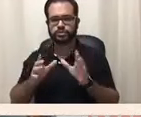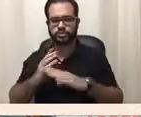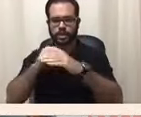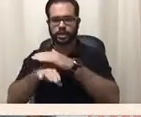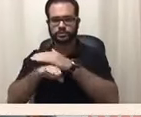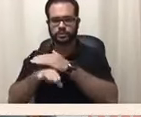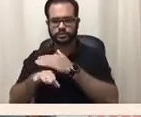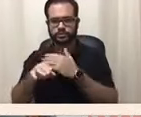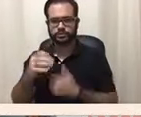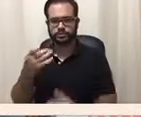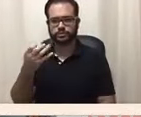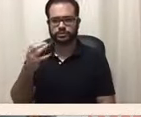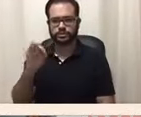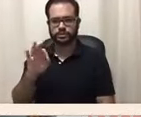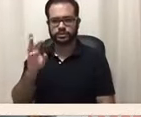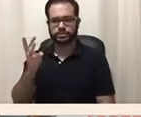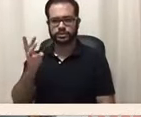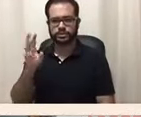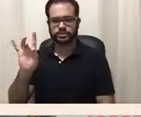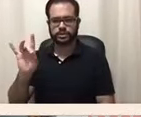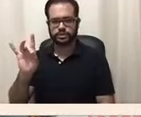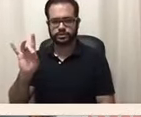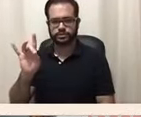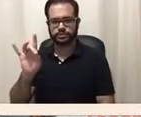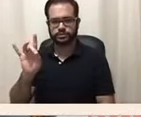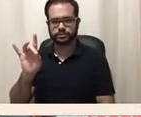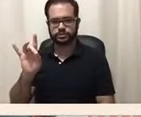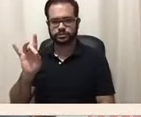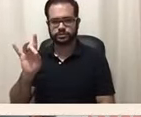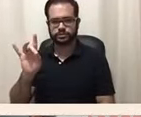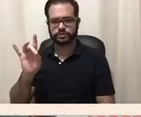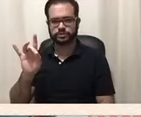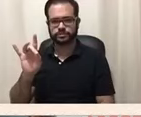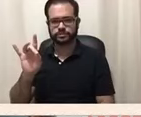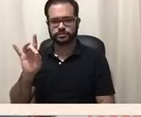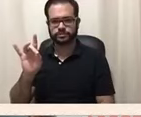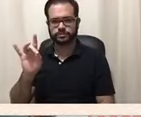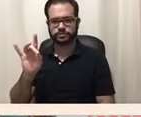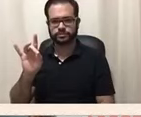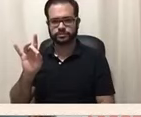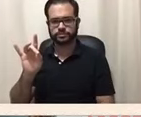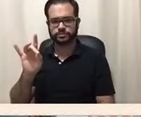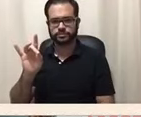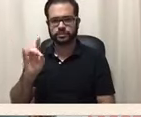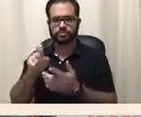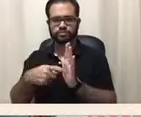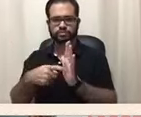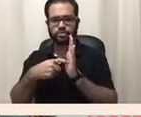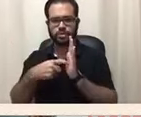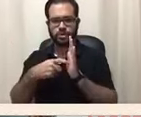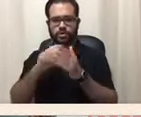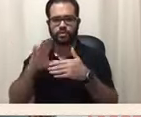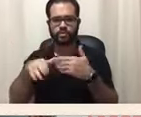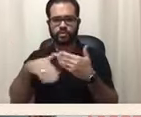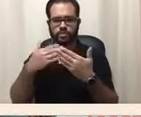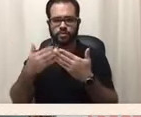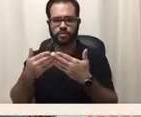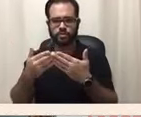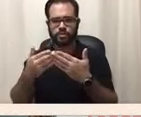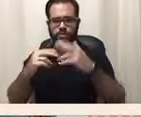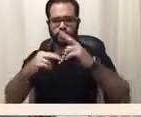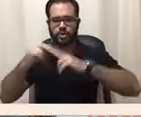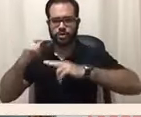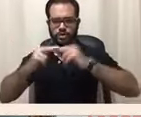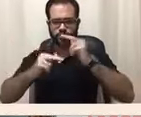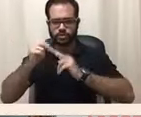required all the buildings built with federal federal funds to